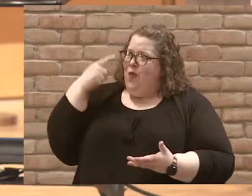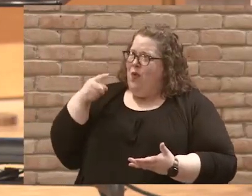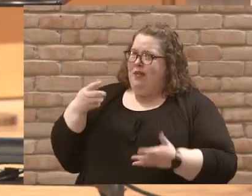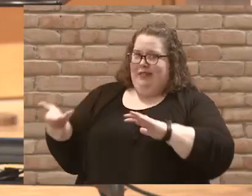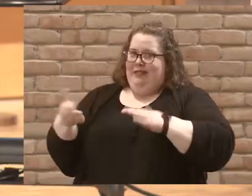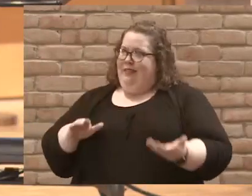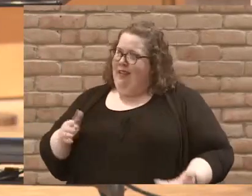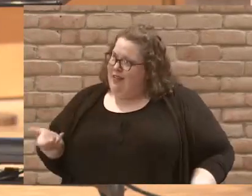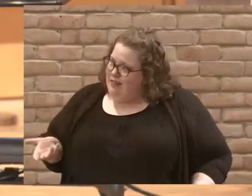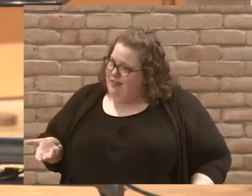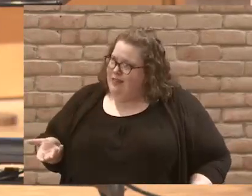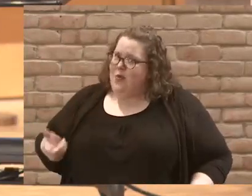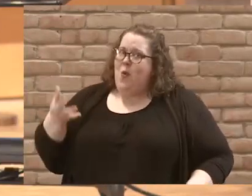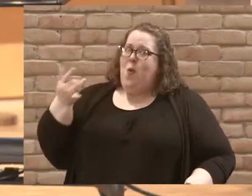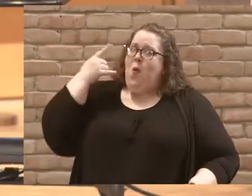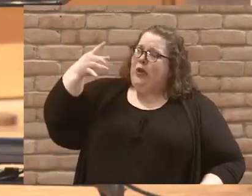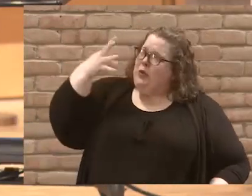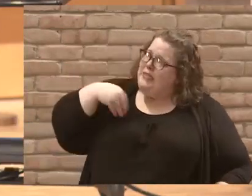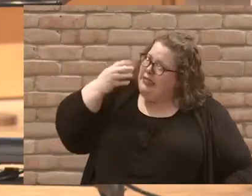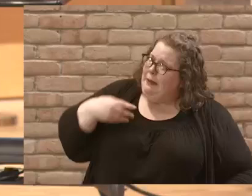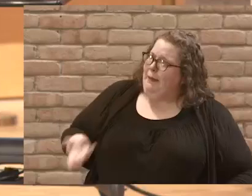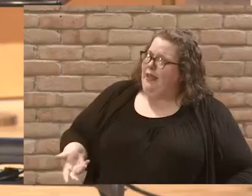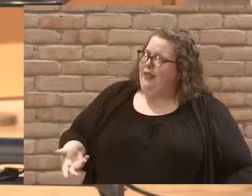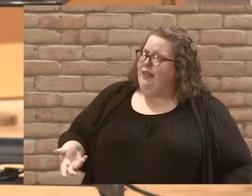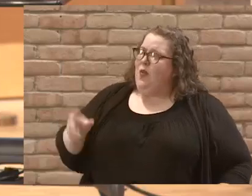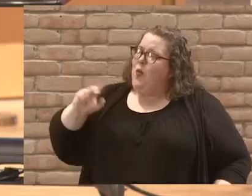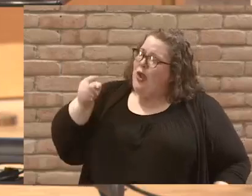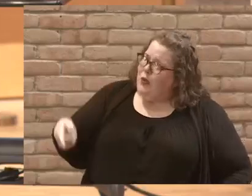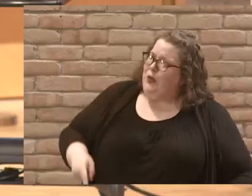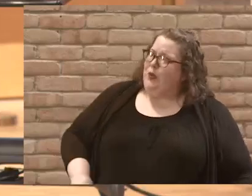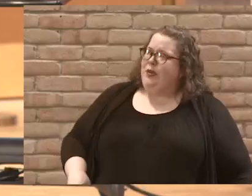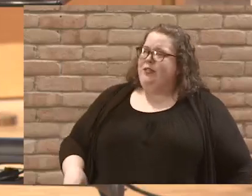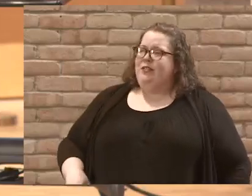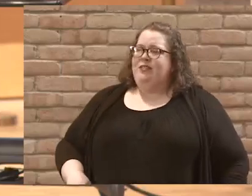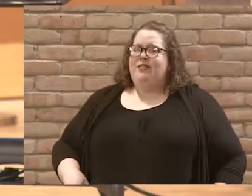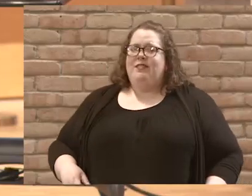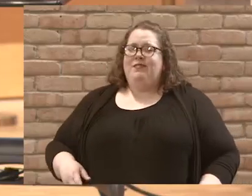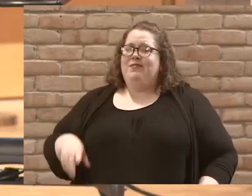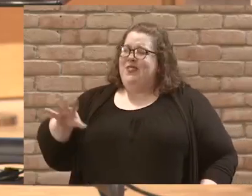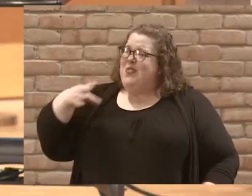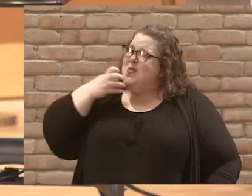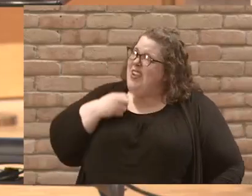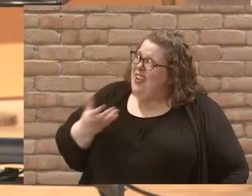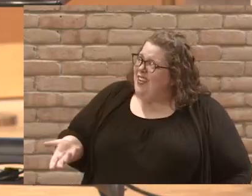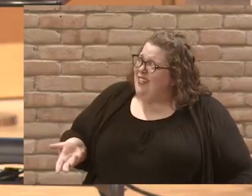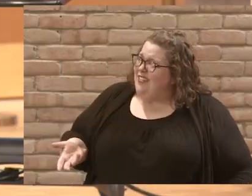Jesus, why are you sleeping? Jesus, where are you at? Jesus, don't you care?